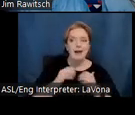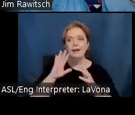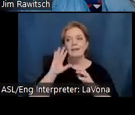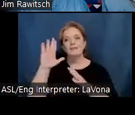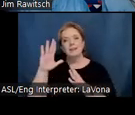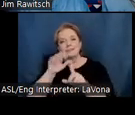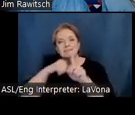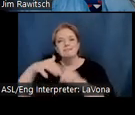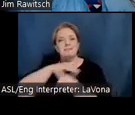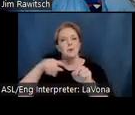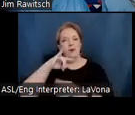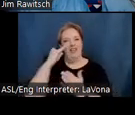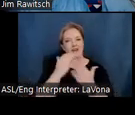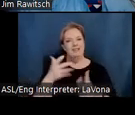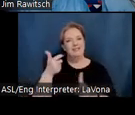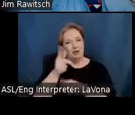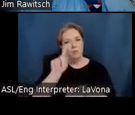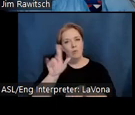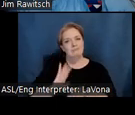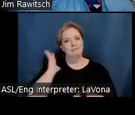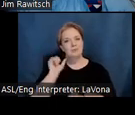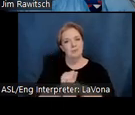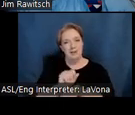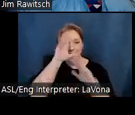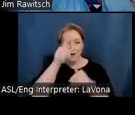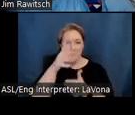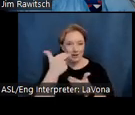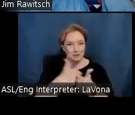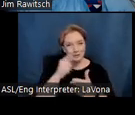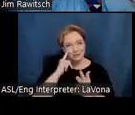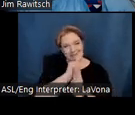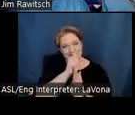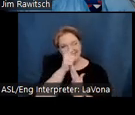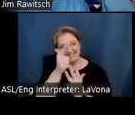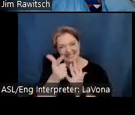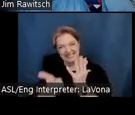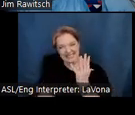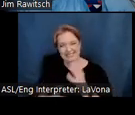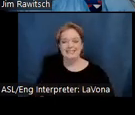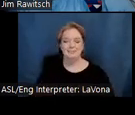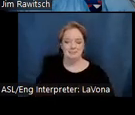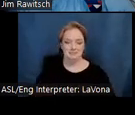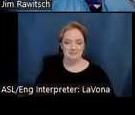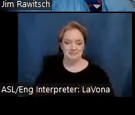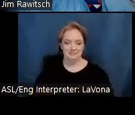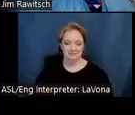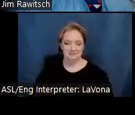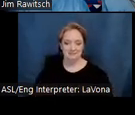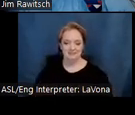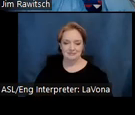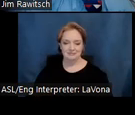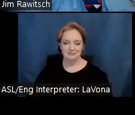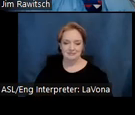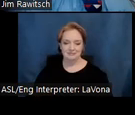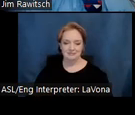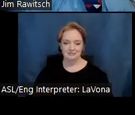once called these places home. So we hope you'll join us for every stop of the way. Now to orient us to the site we're visiting today, I'd